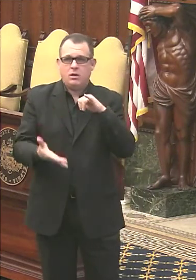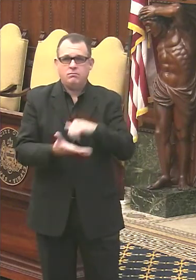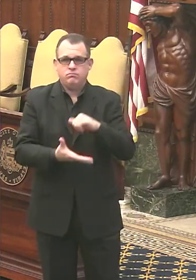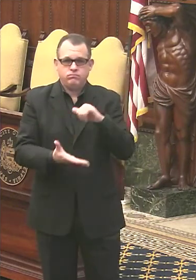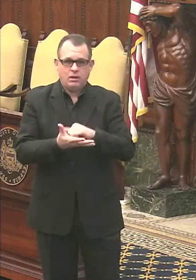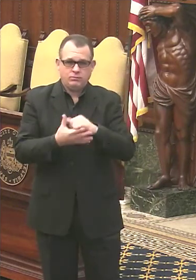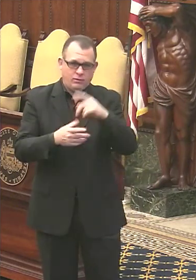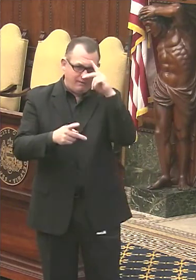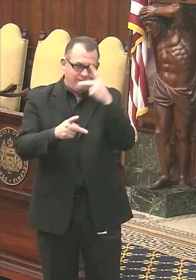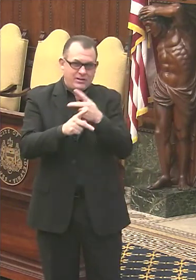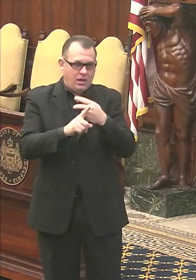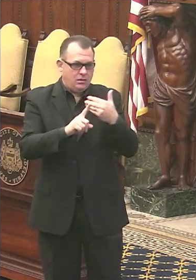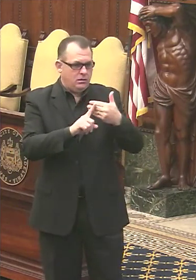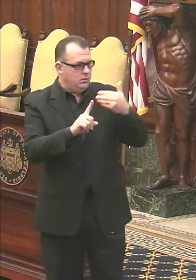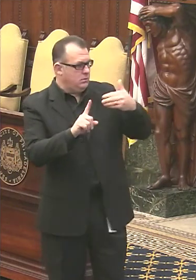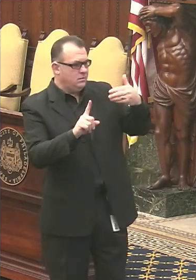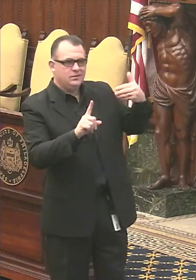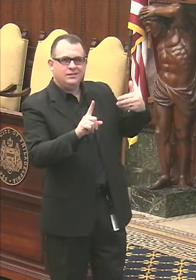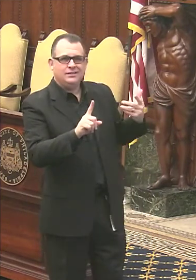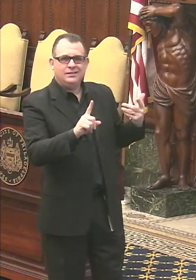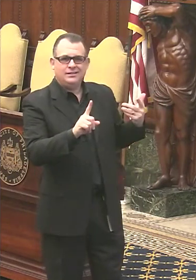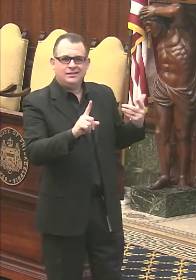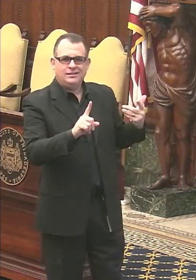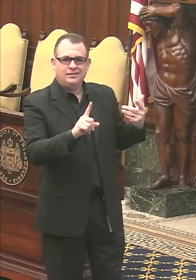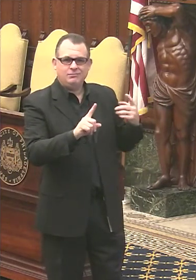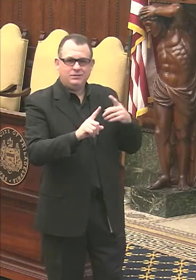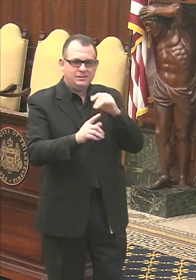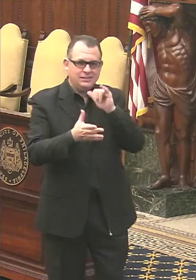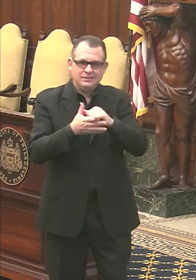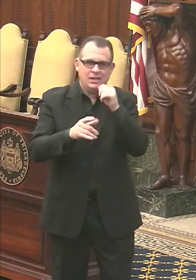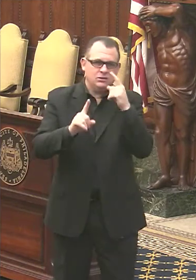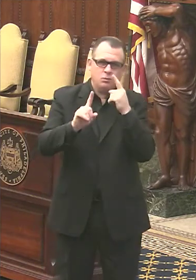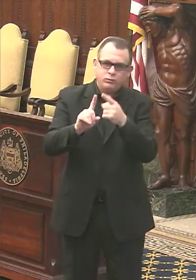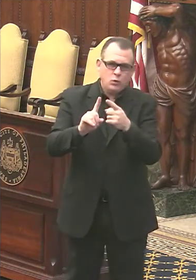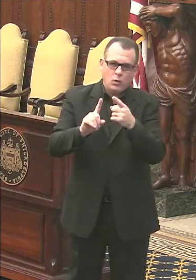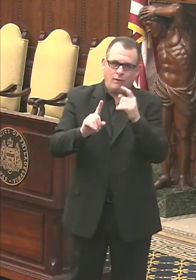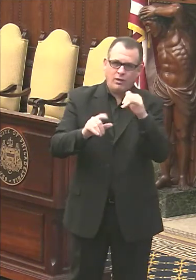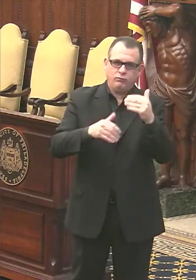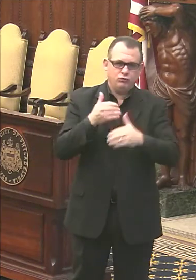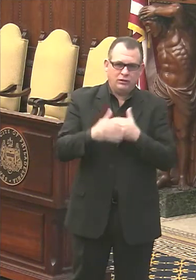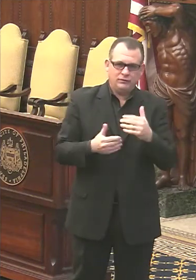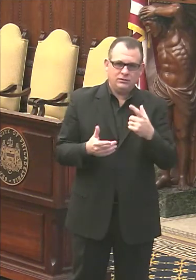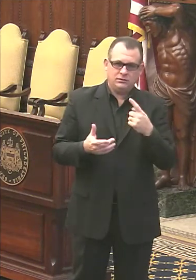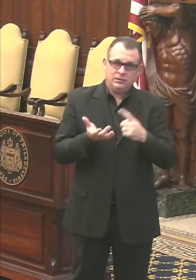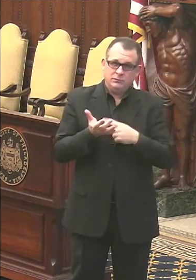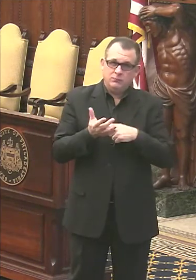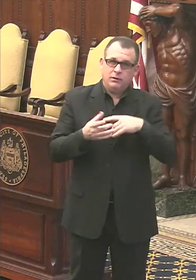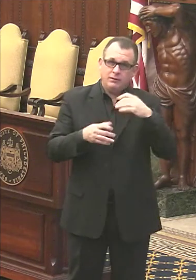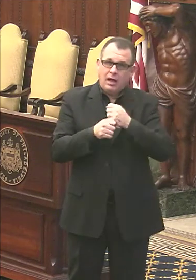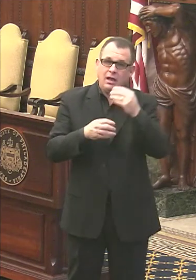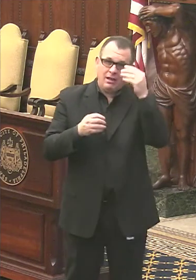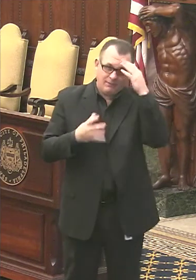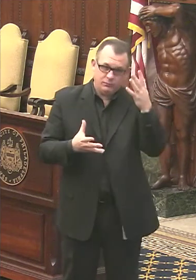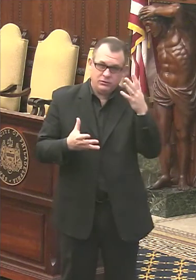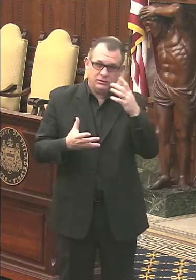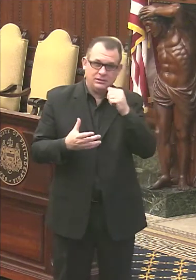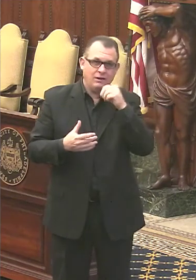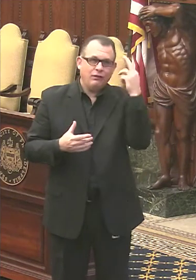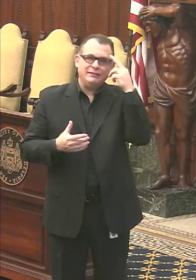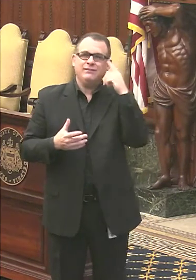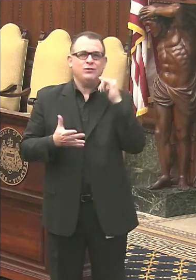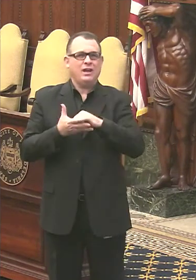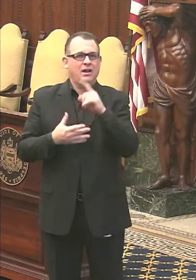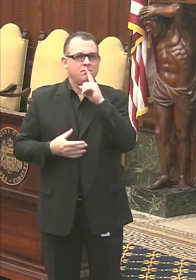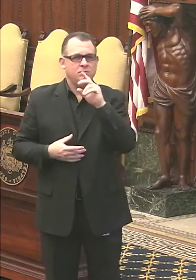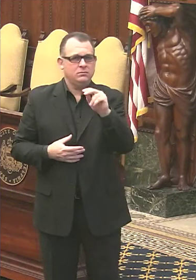employee got infected. And that's not the purpose of the process. We sometimes find some information, but again, that's not the purpose of it. And we certainly couldn't prove it.